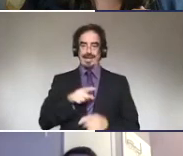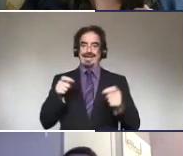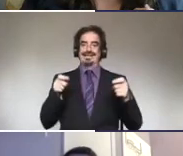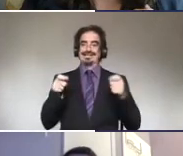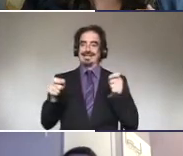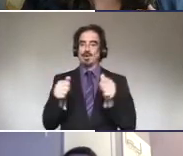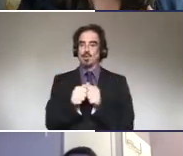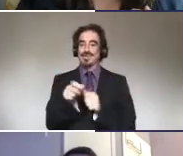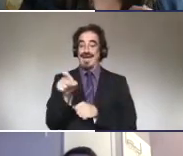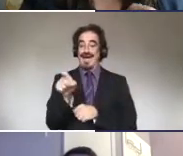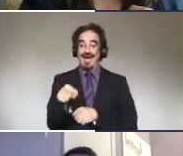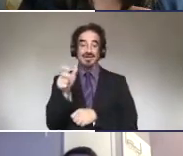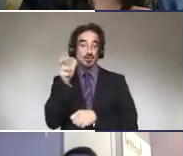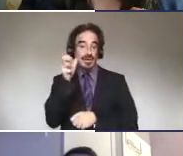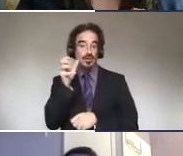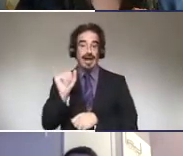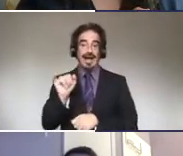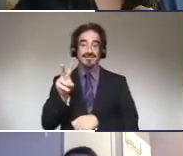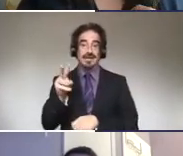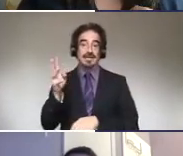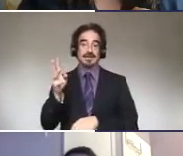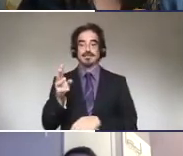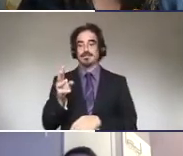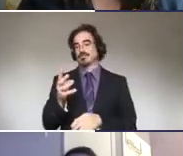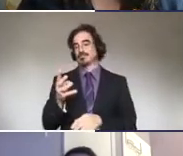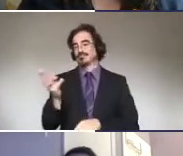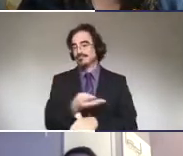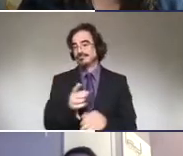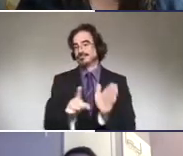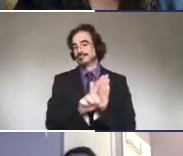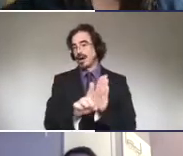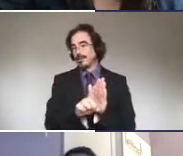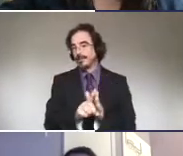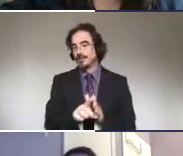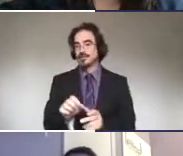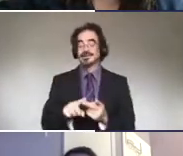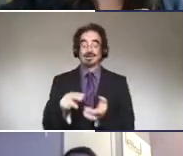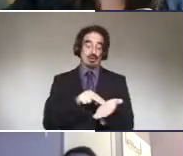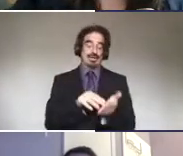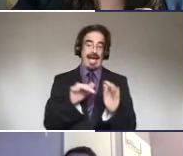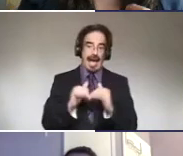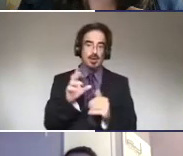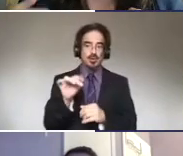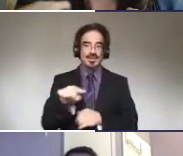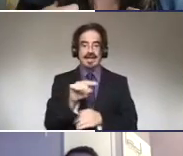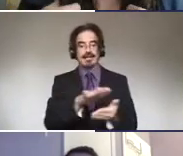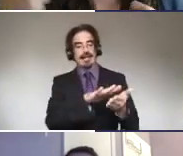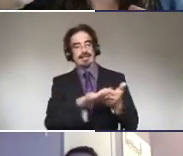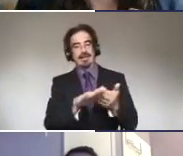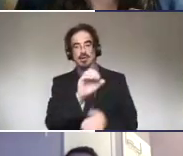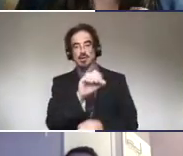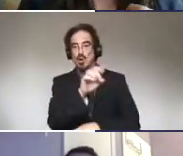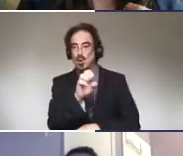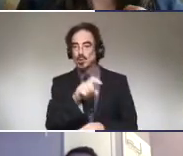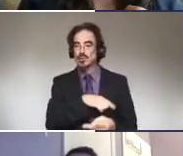hear an IV pump going off. That was a huge question with a lot of the nurses. How do they clear the code going off? How do